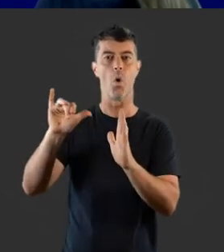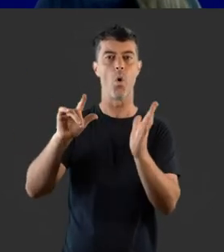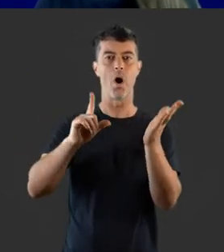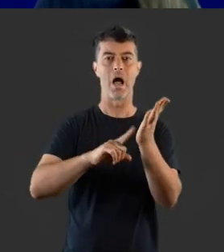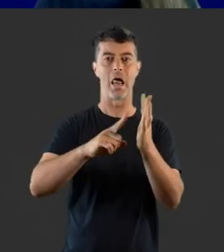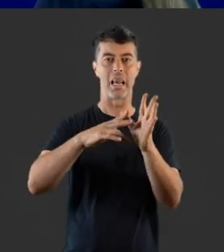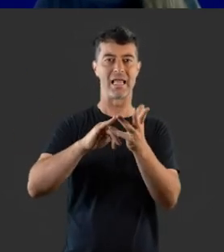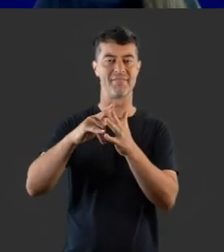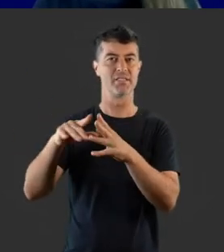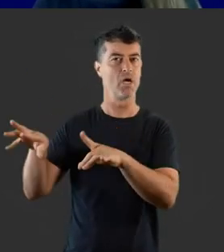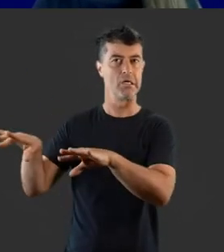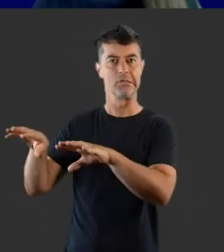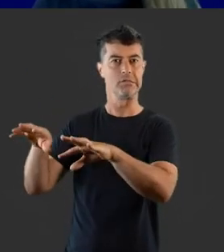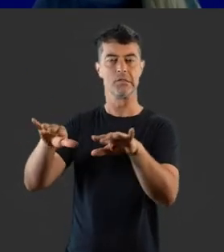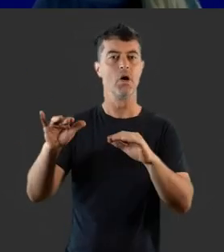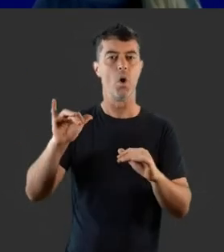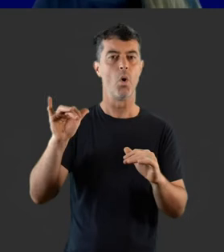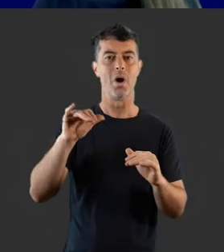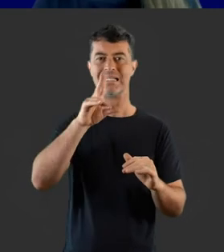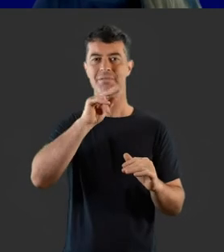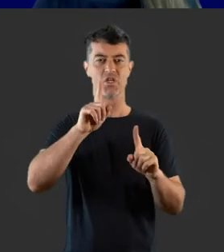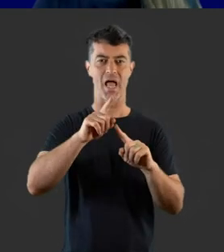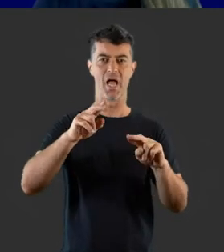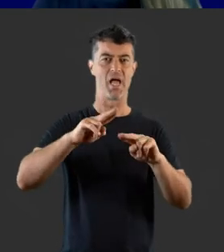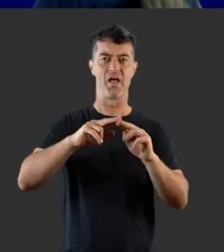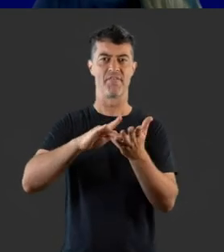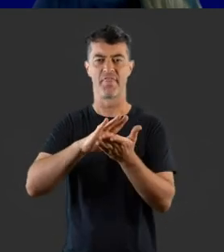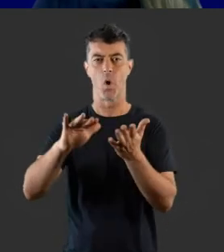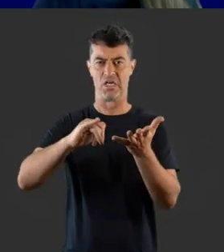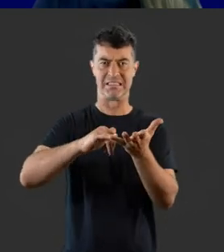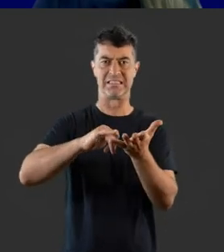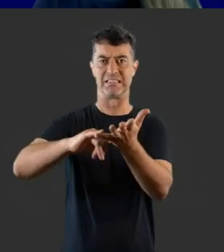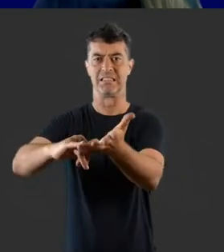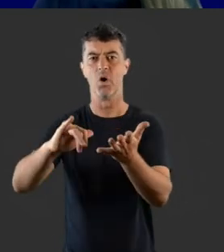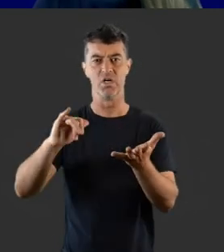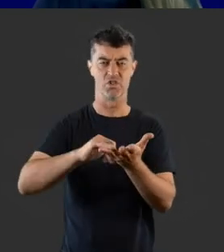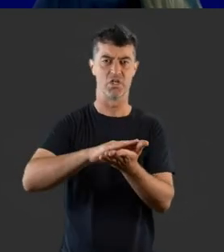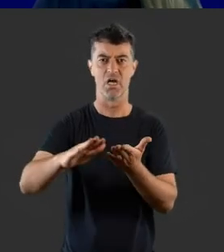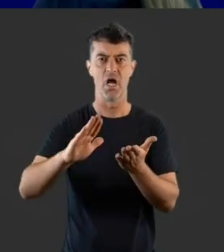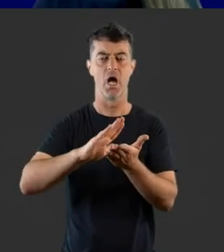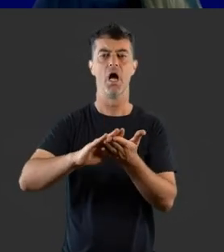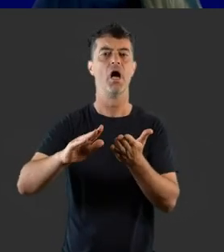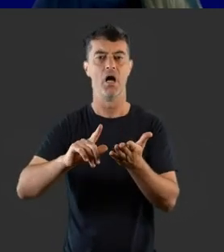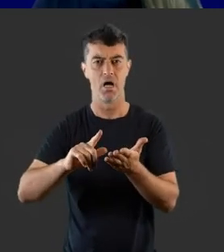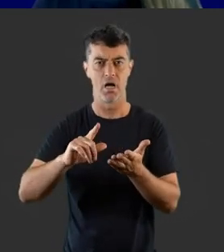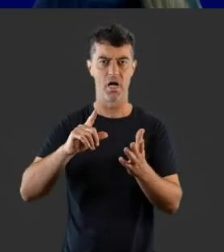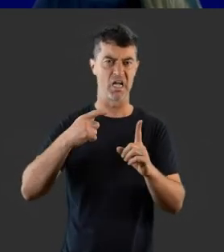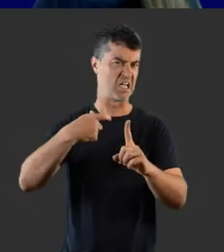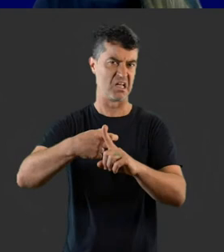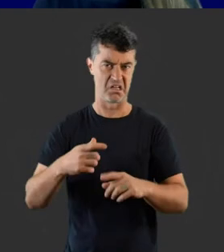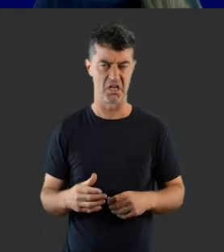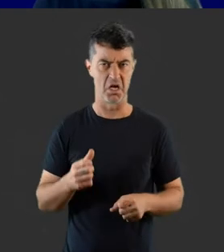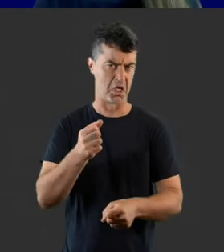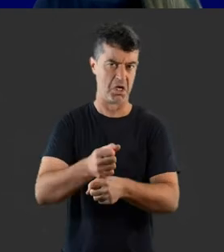rustling or some speech sounds like f, f, s, p, h,